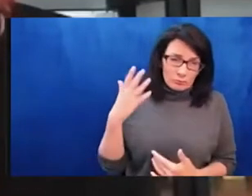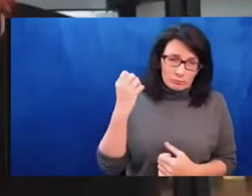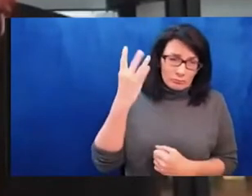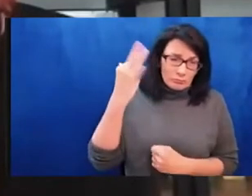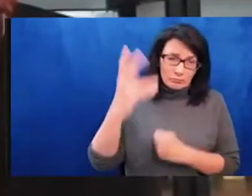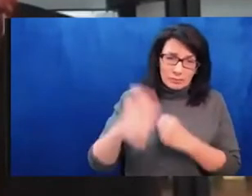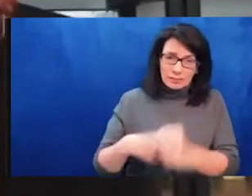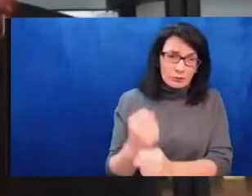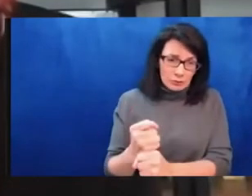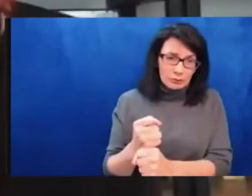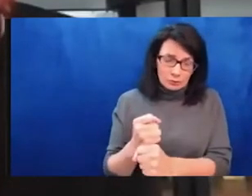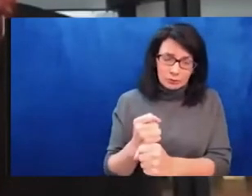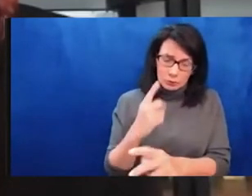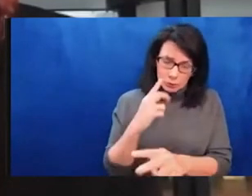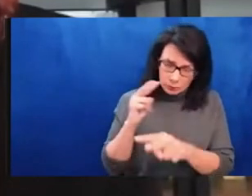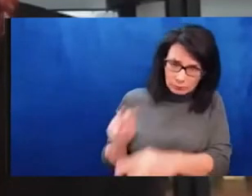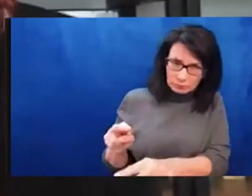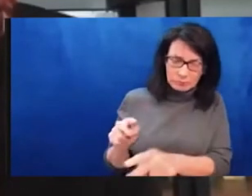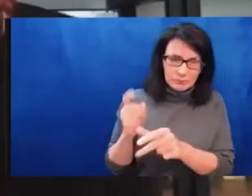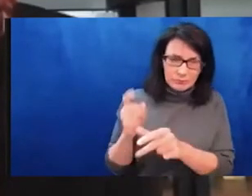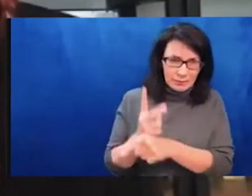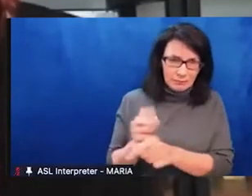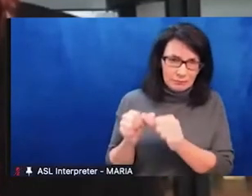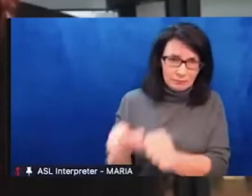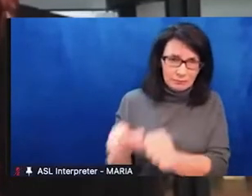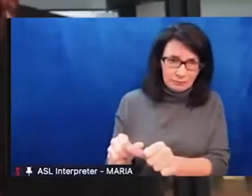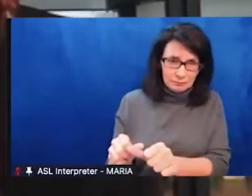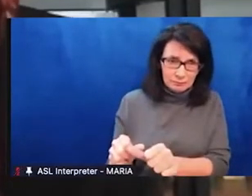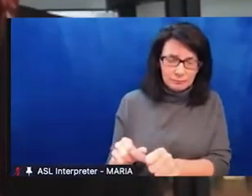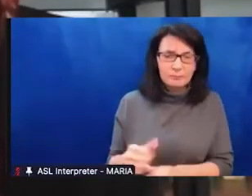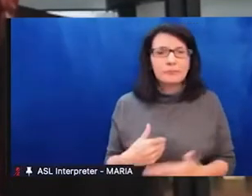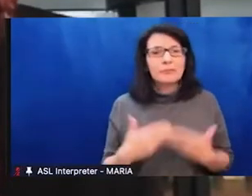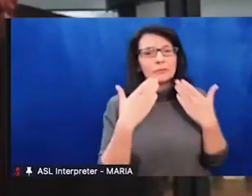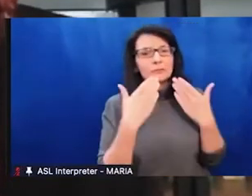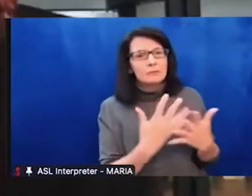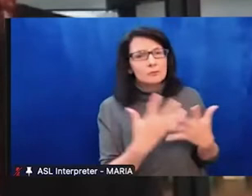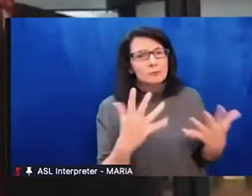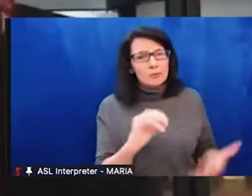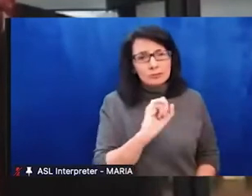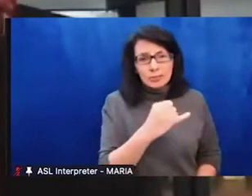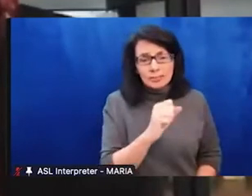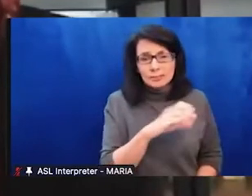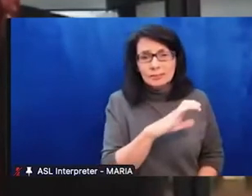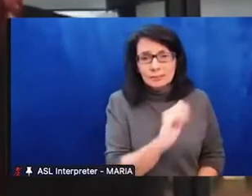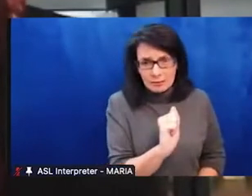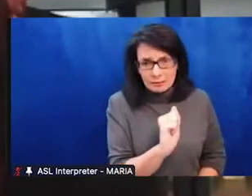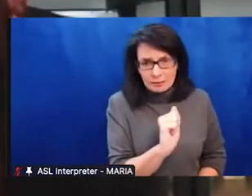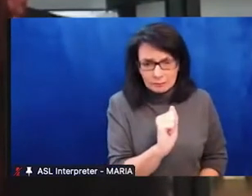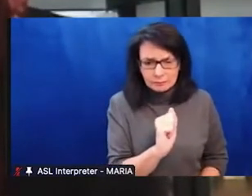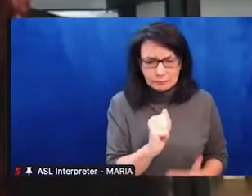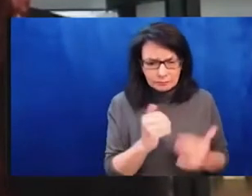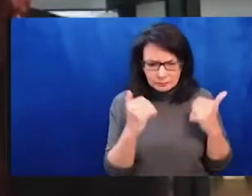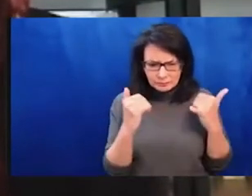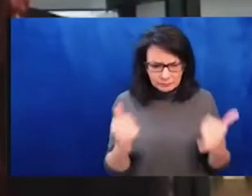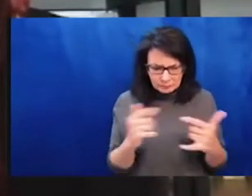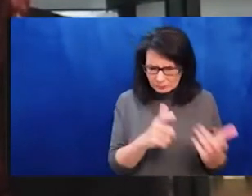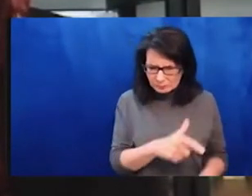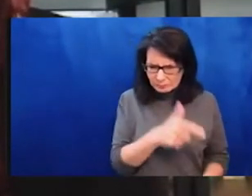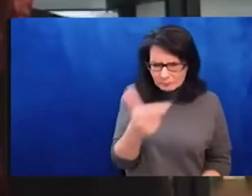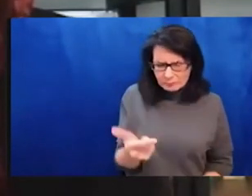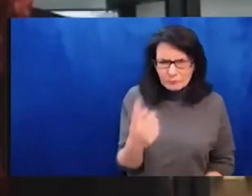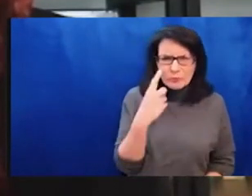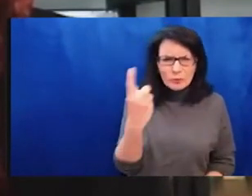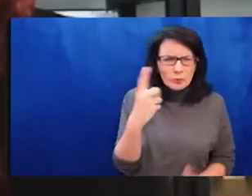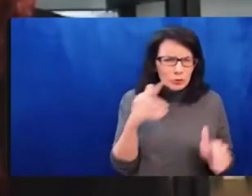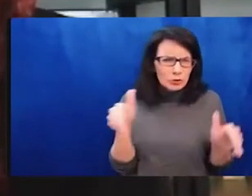others wave flags about, and then forget about, because this is going to, um, be, uh, uh, is going to be a challenge for people in